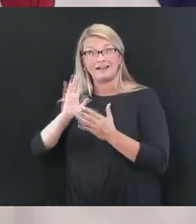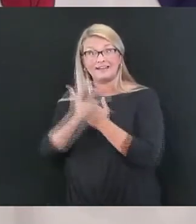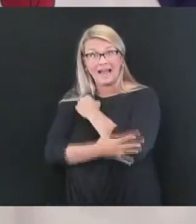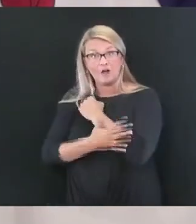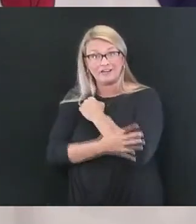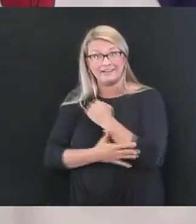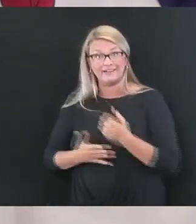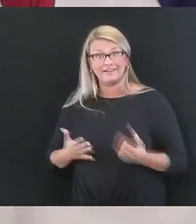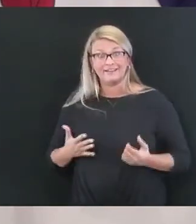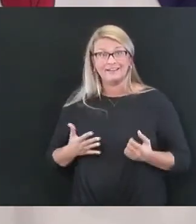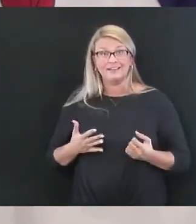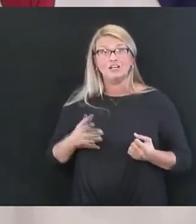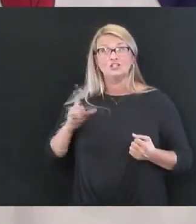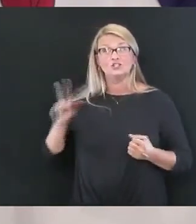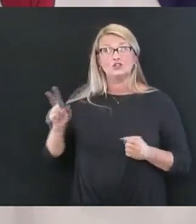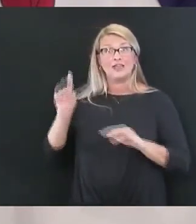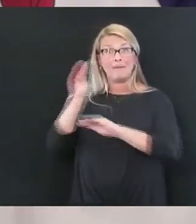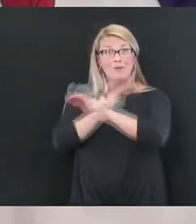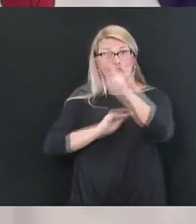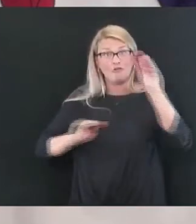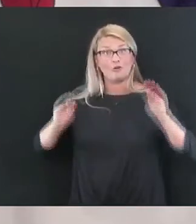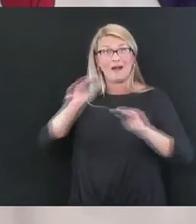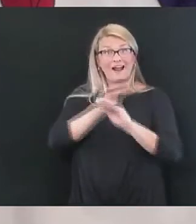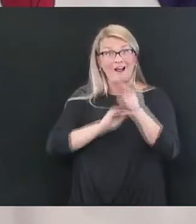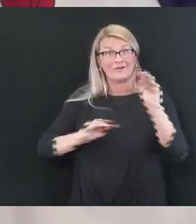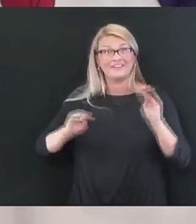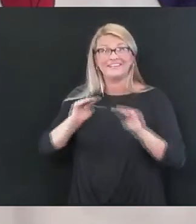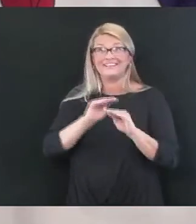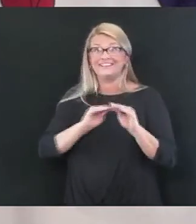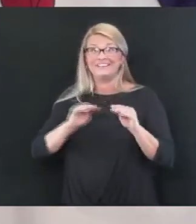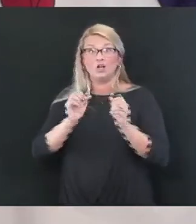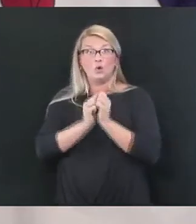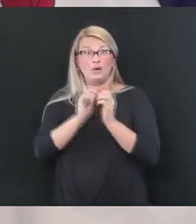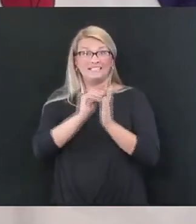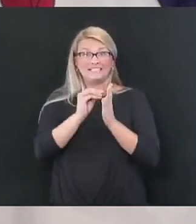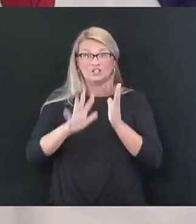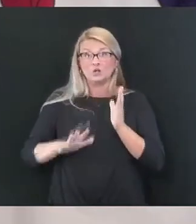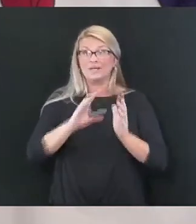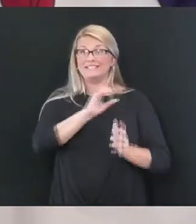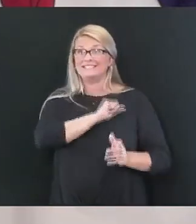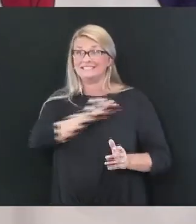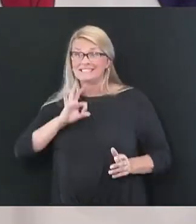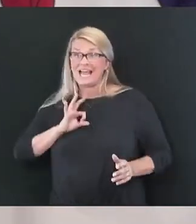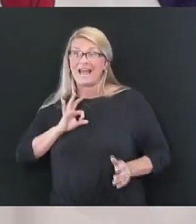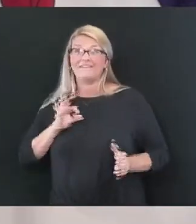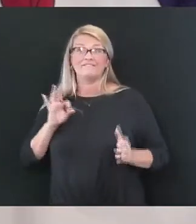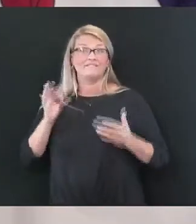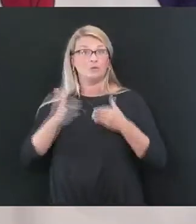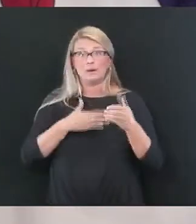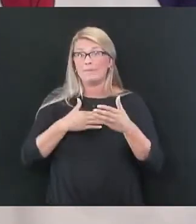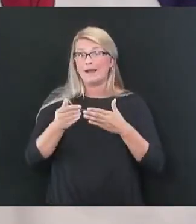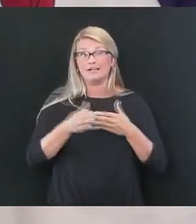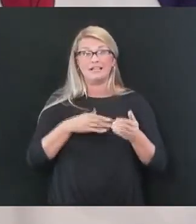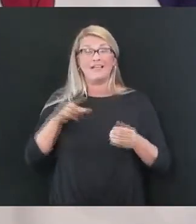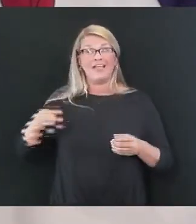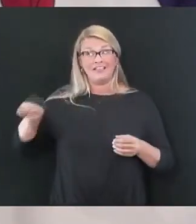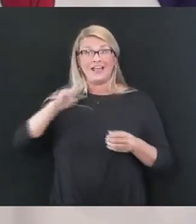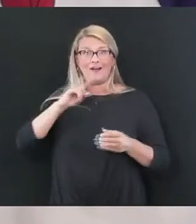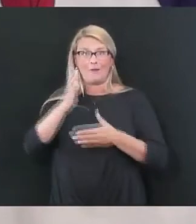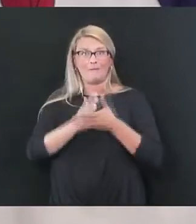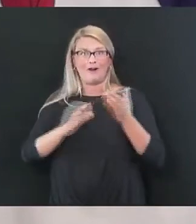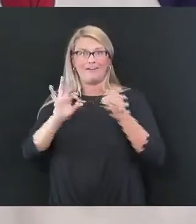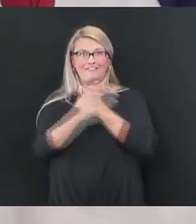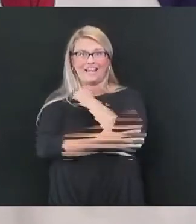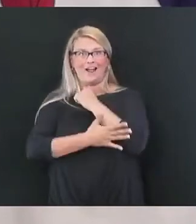mean, and they, and as they move throughout the county with their students, with their staff, whatever it may be, they are part of the county